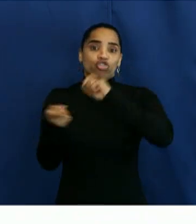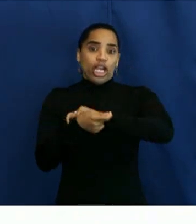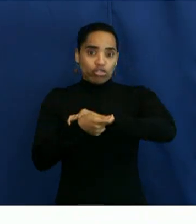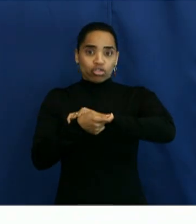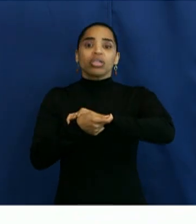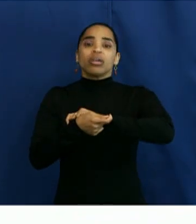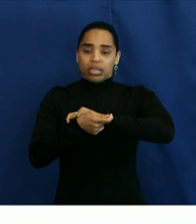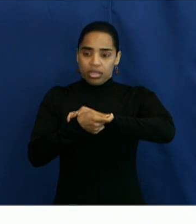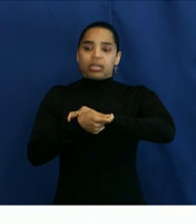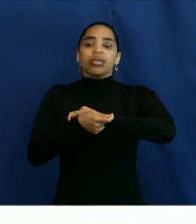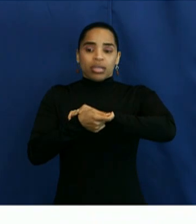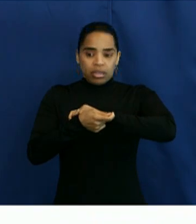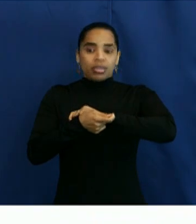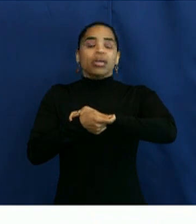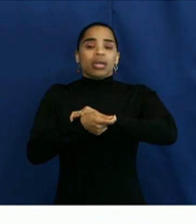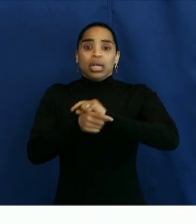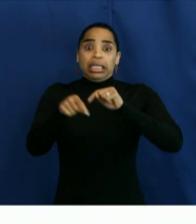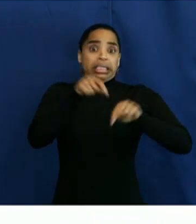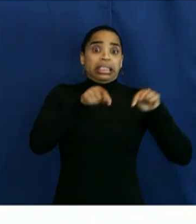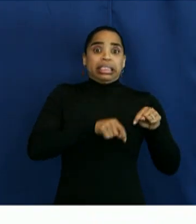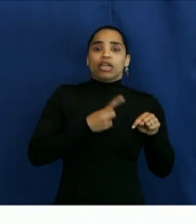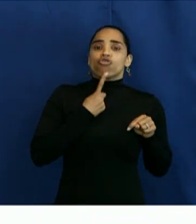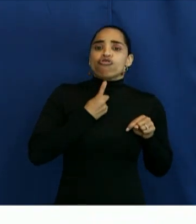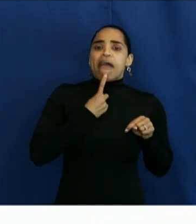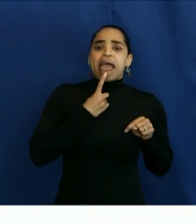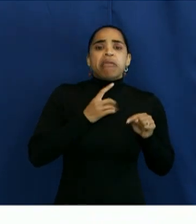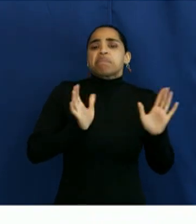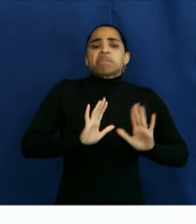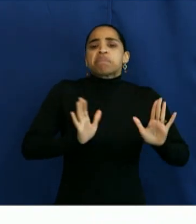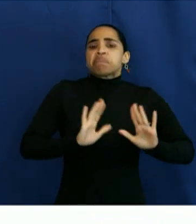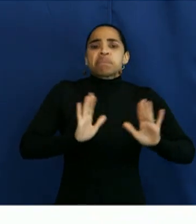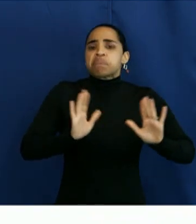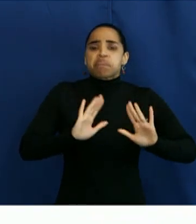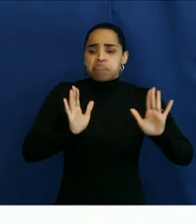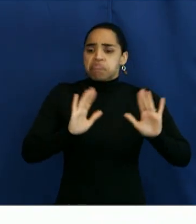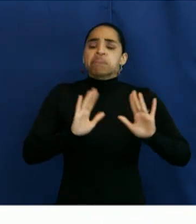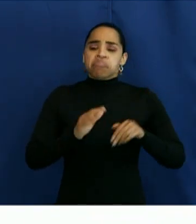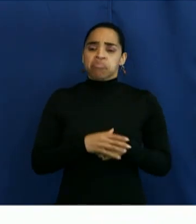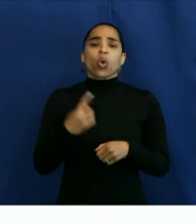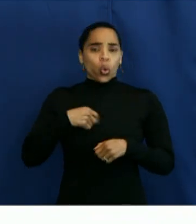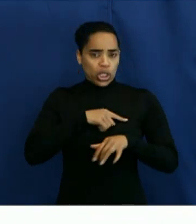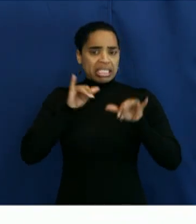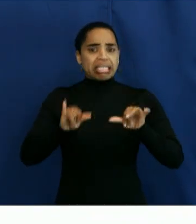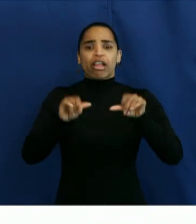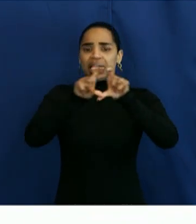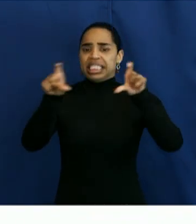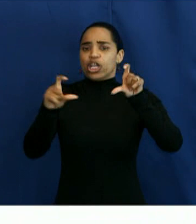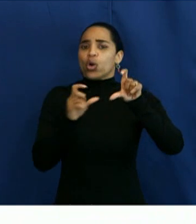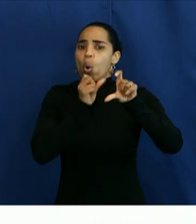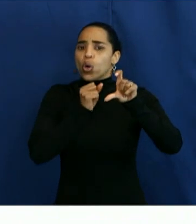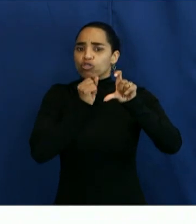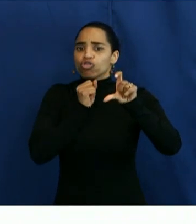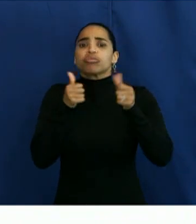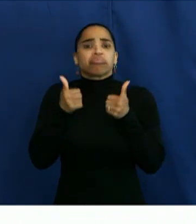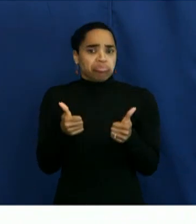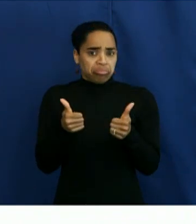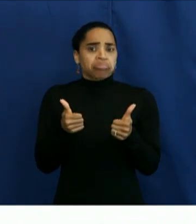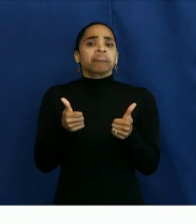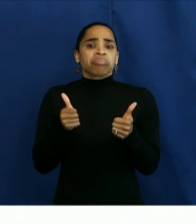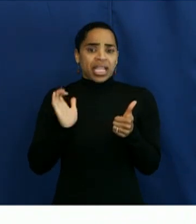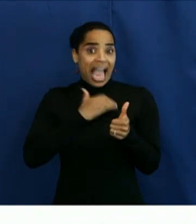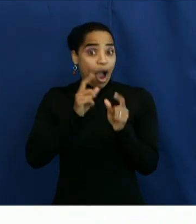no danger that we would backslide to red simply based on a case count. And so we are comfortably in orange where we expect to